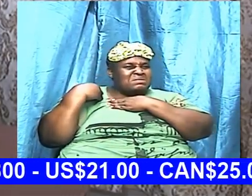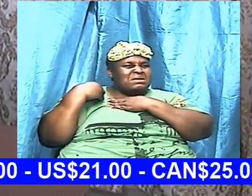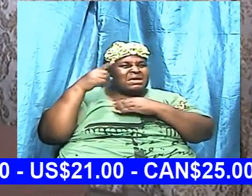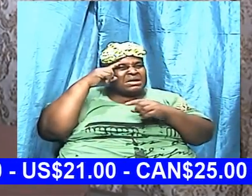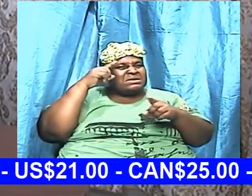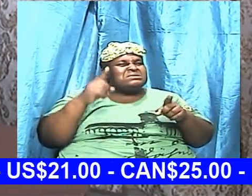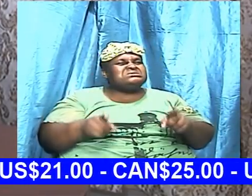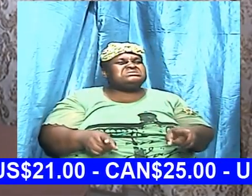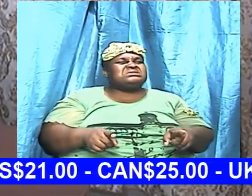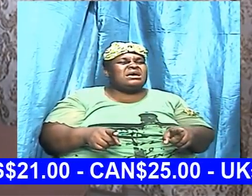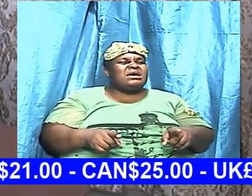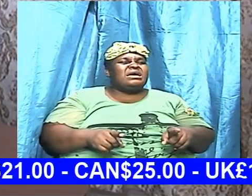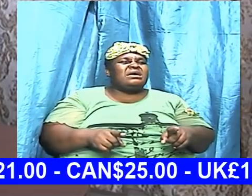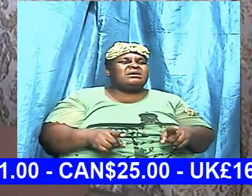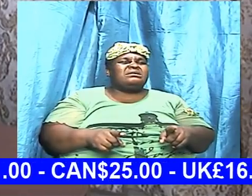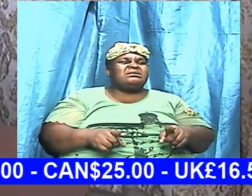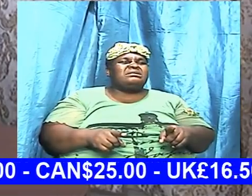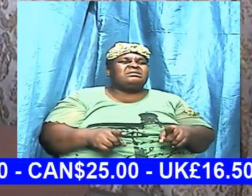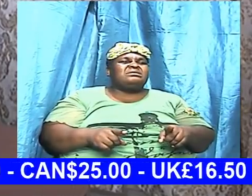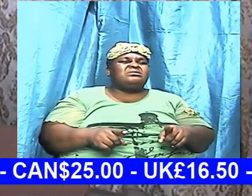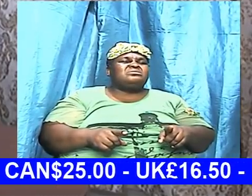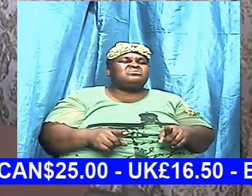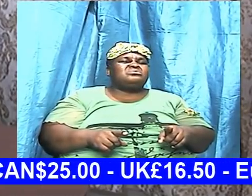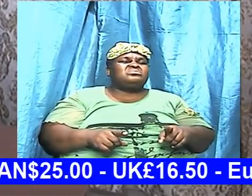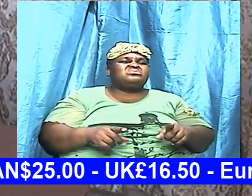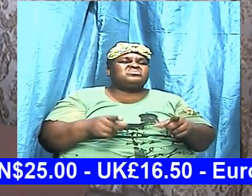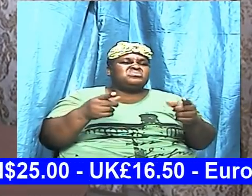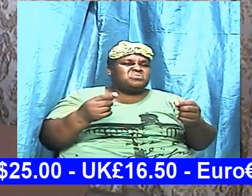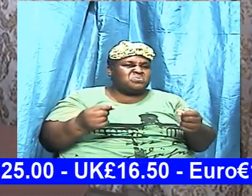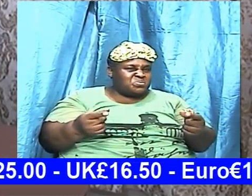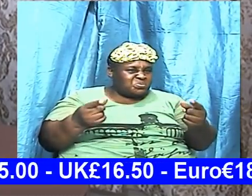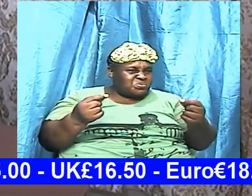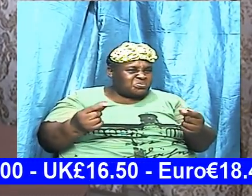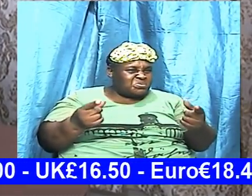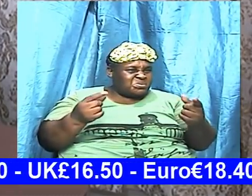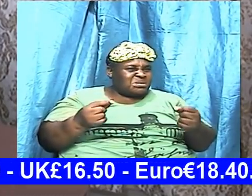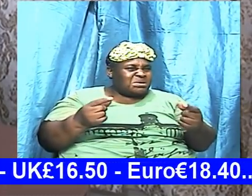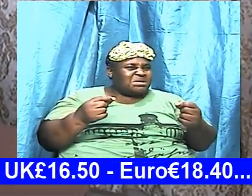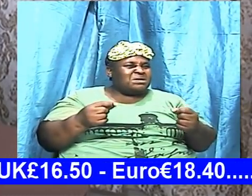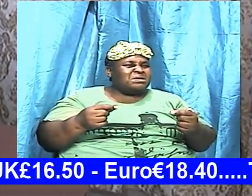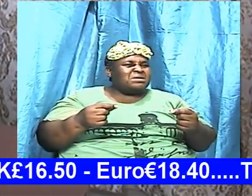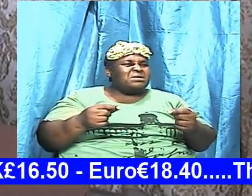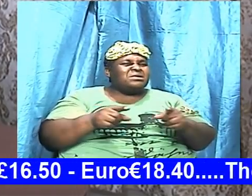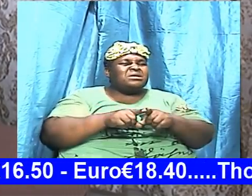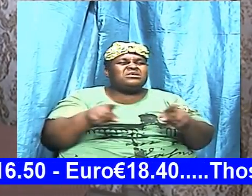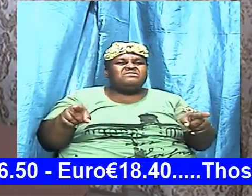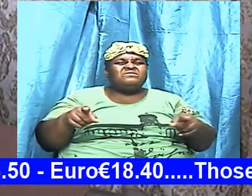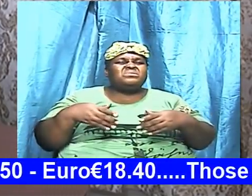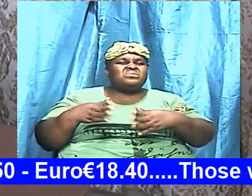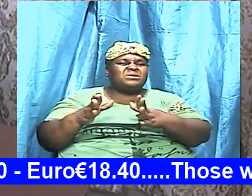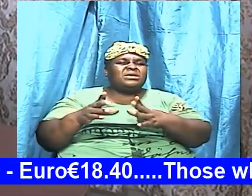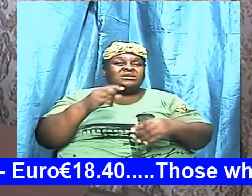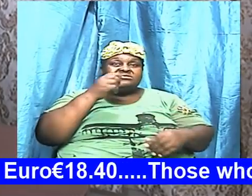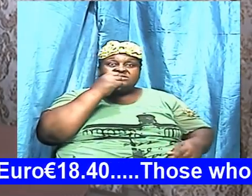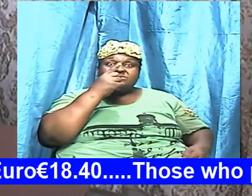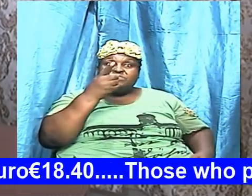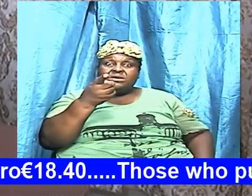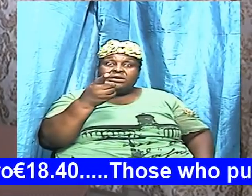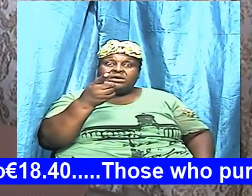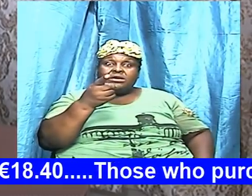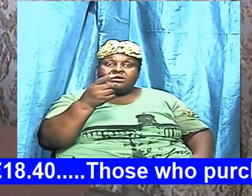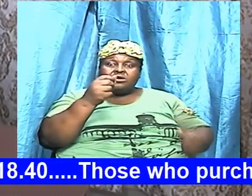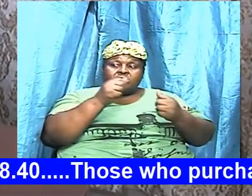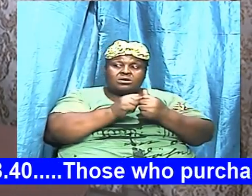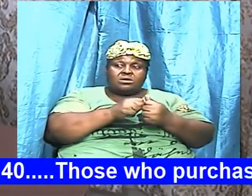we are going to proceed in a particular manner and then we speak with the